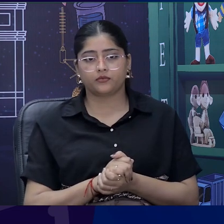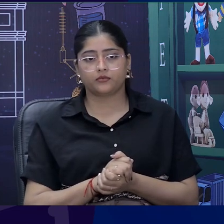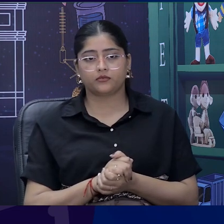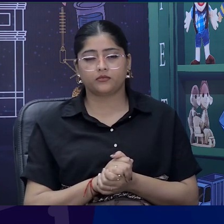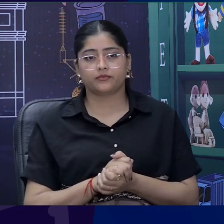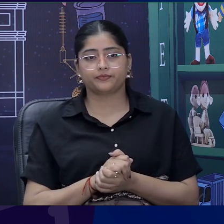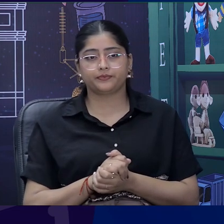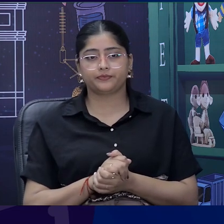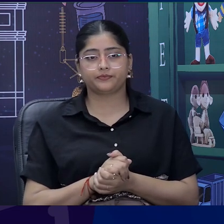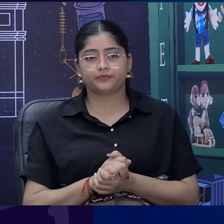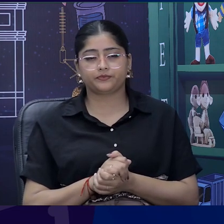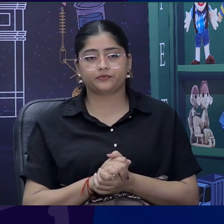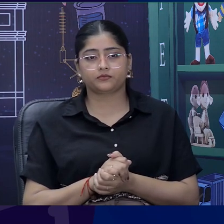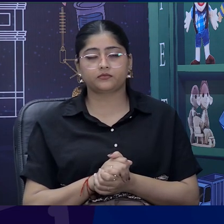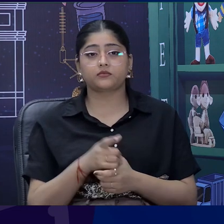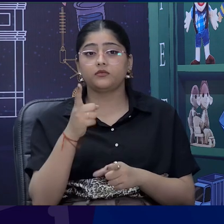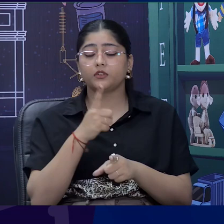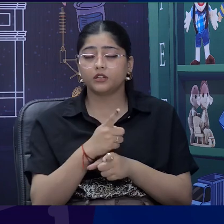important role in